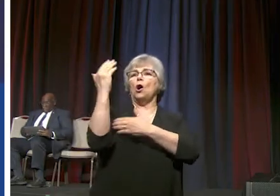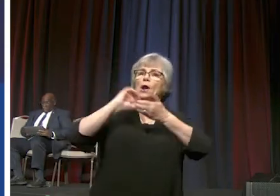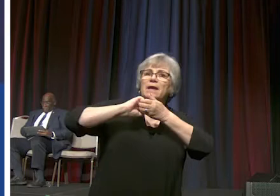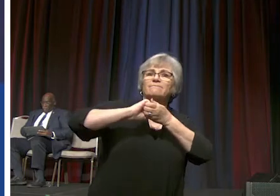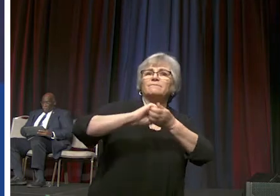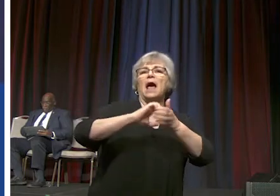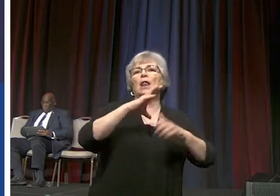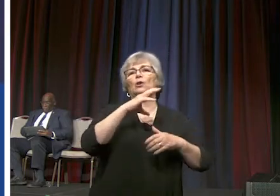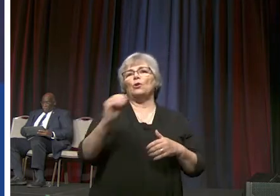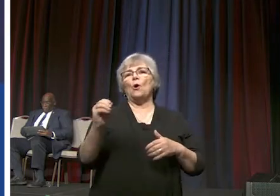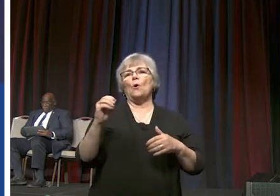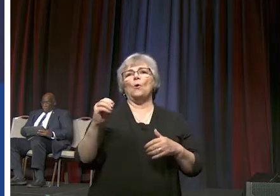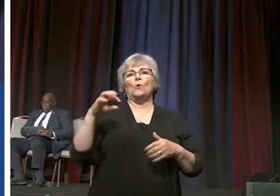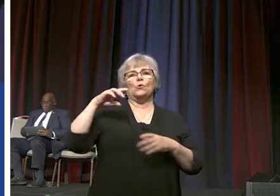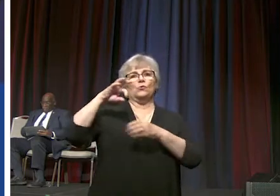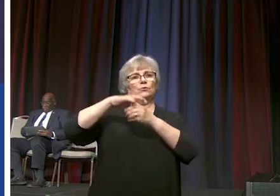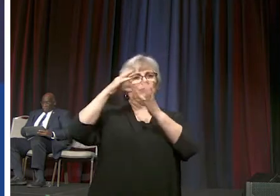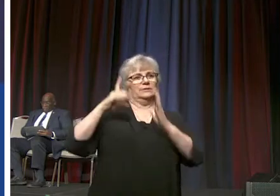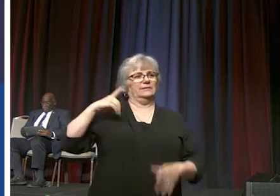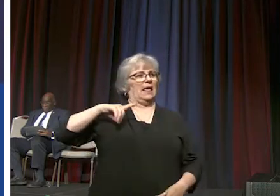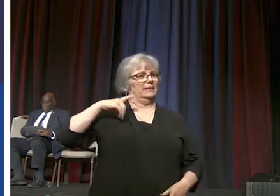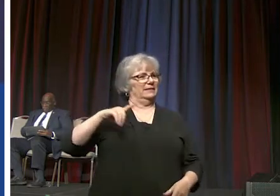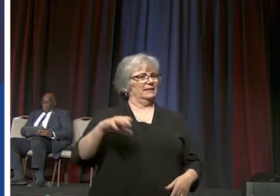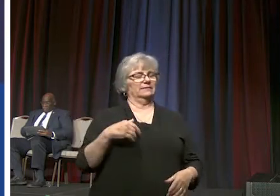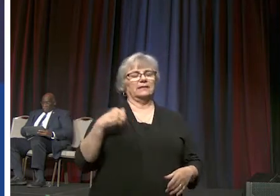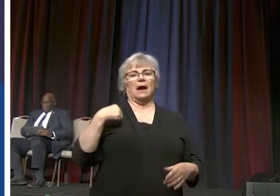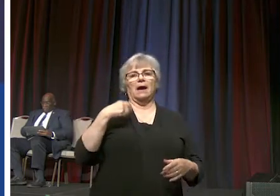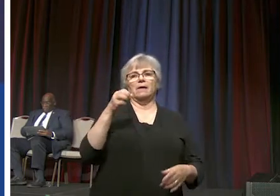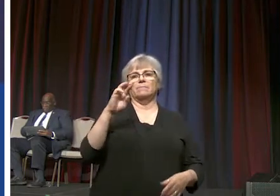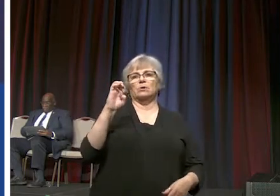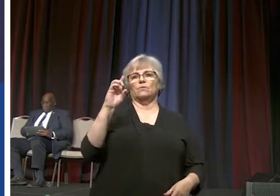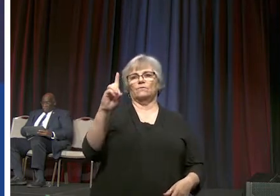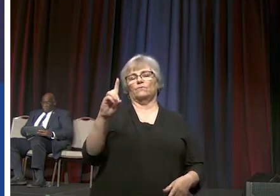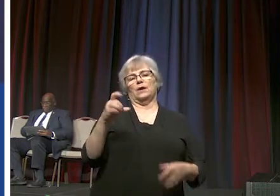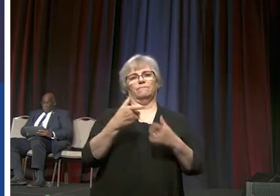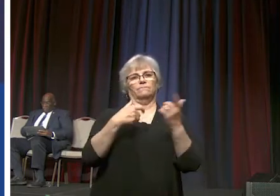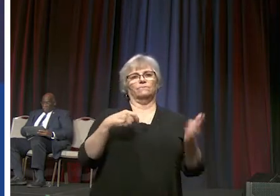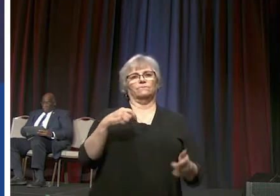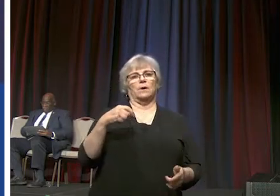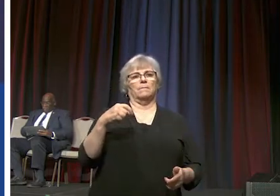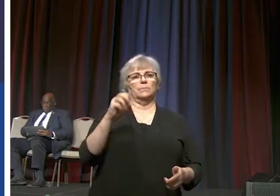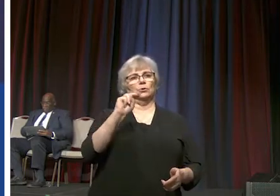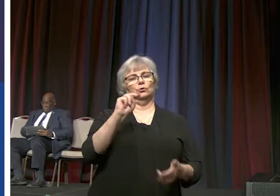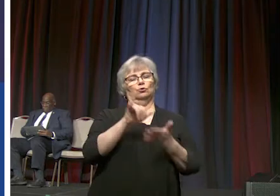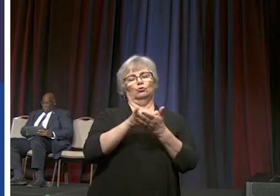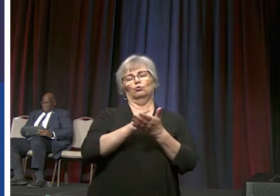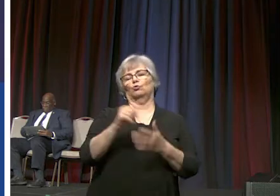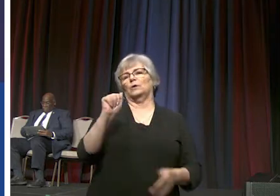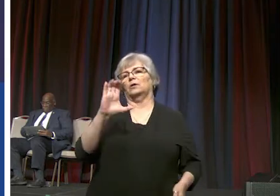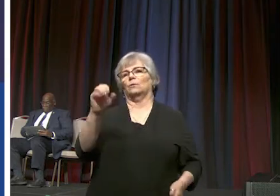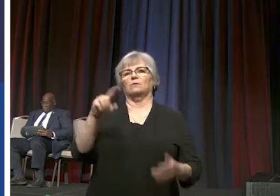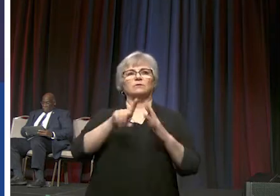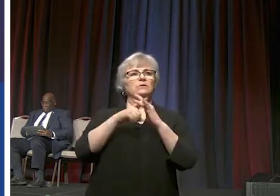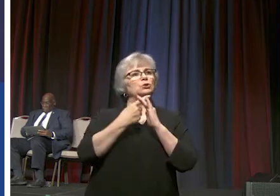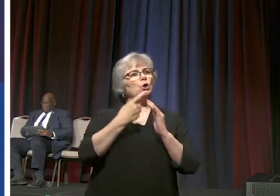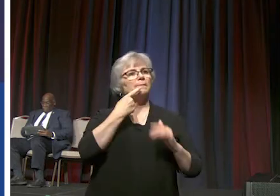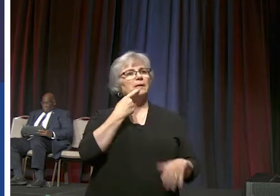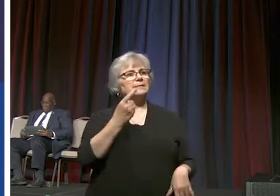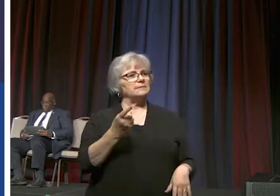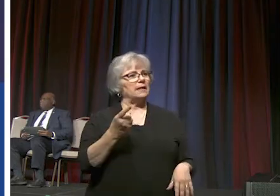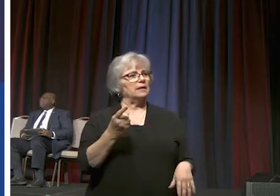my name is Fred Brewington from the New York Annual Conference and I want to just start out by saying